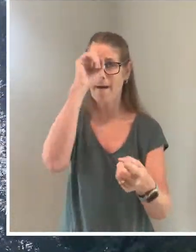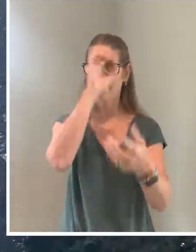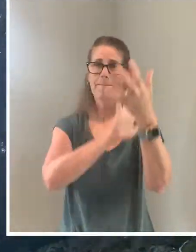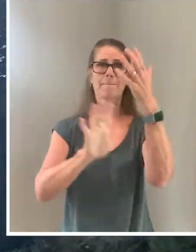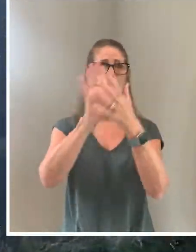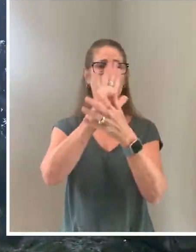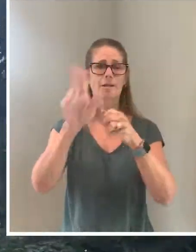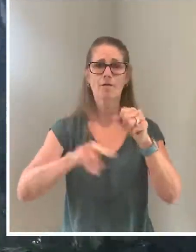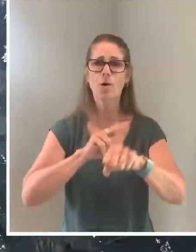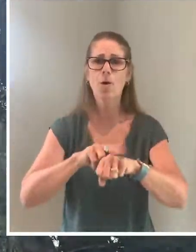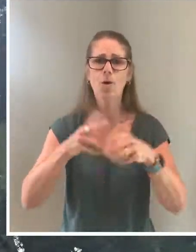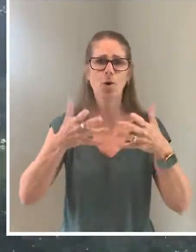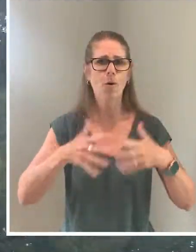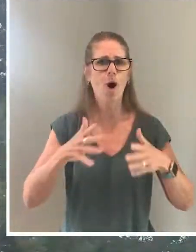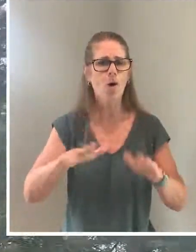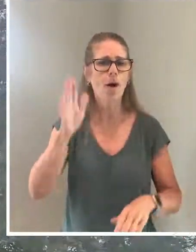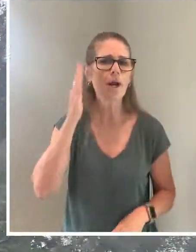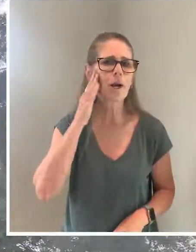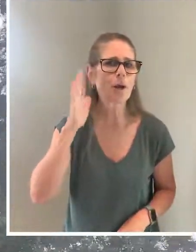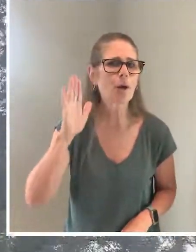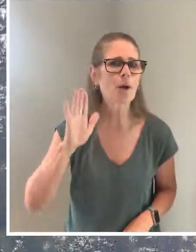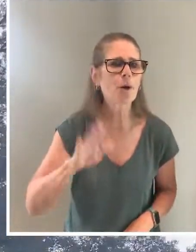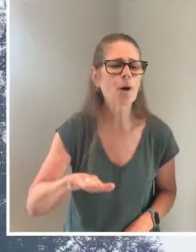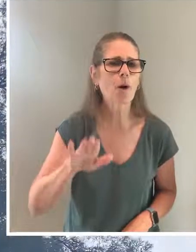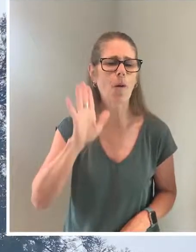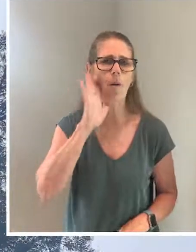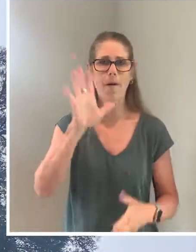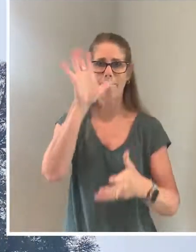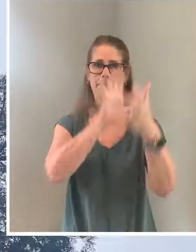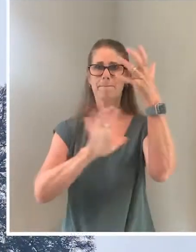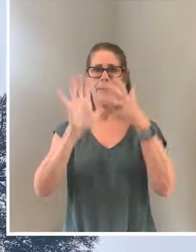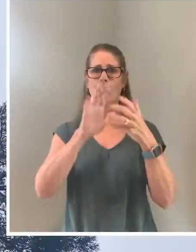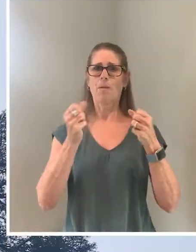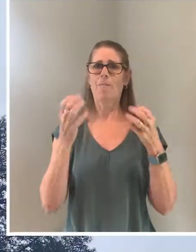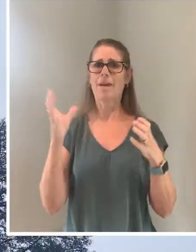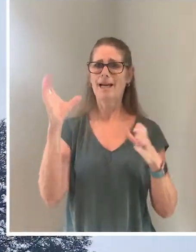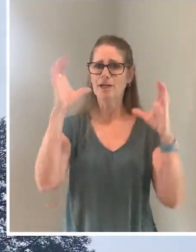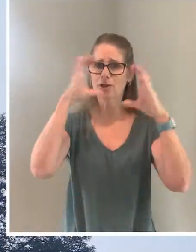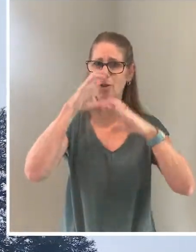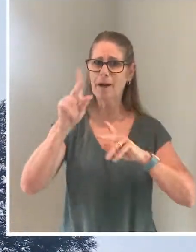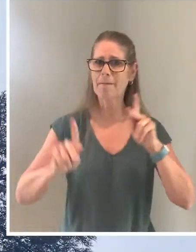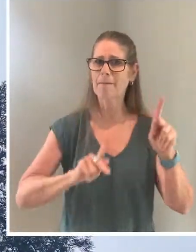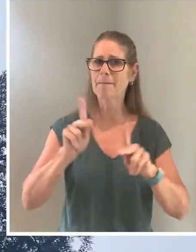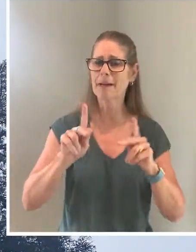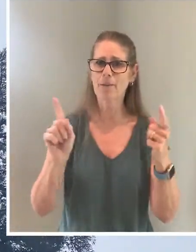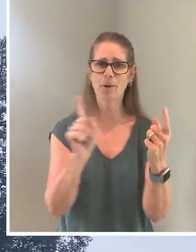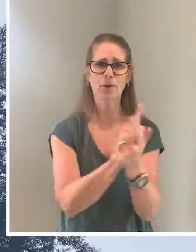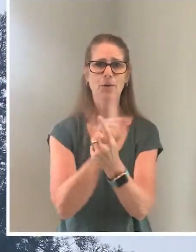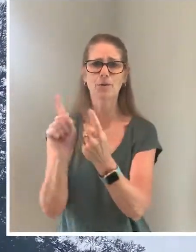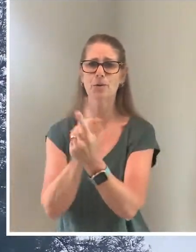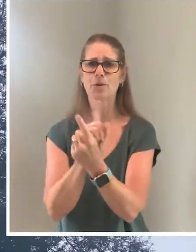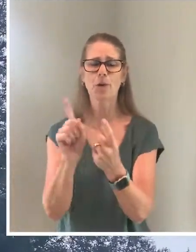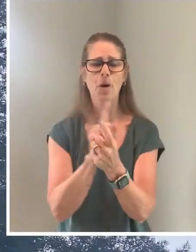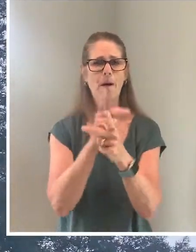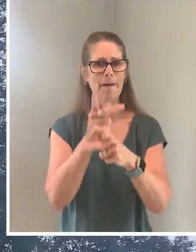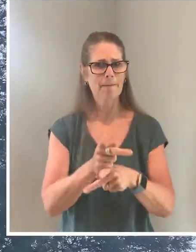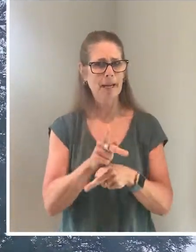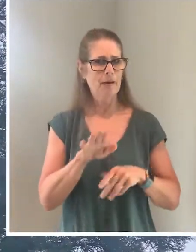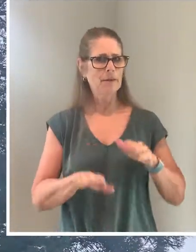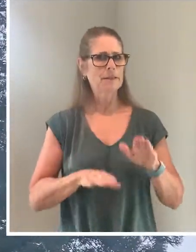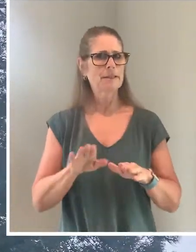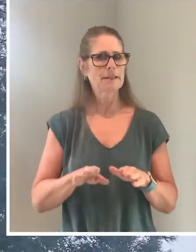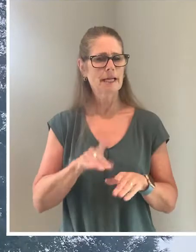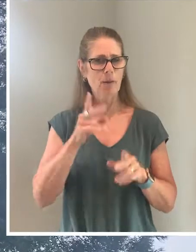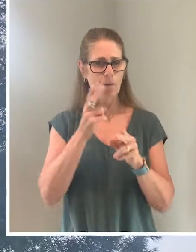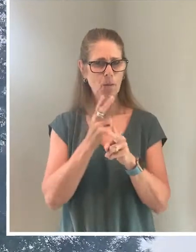up, of course, as you already know. You'll get mixed up with many strange birds as you go. So be sure when you step, step with care